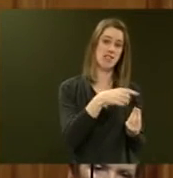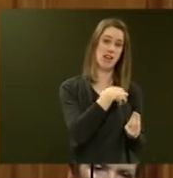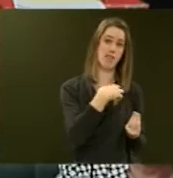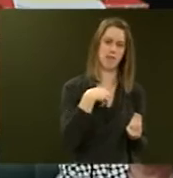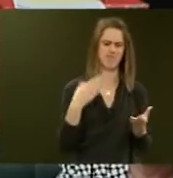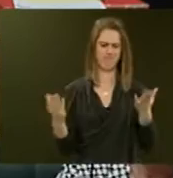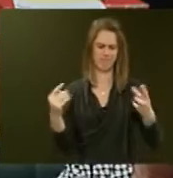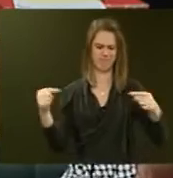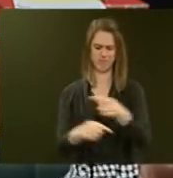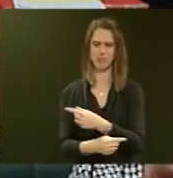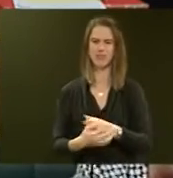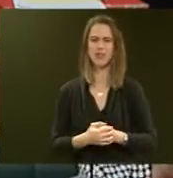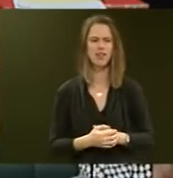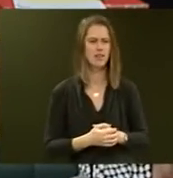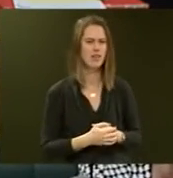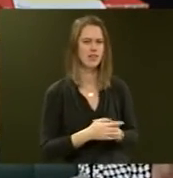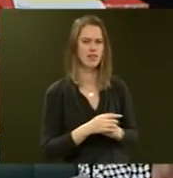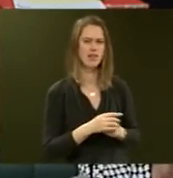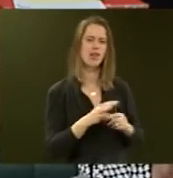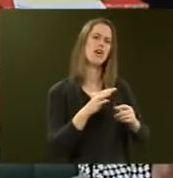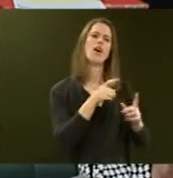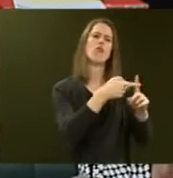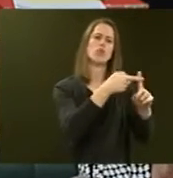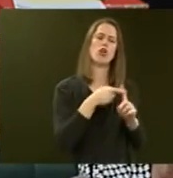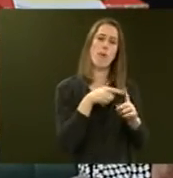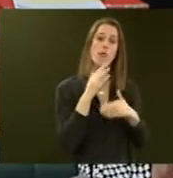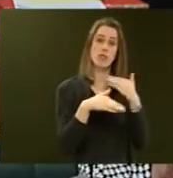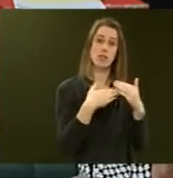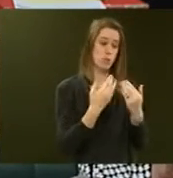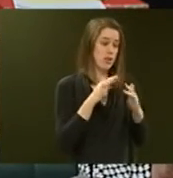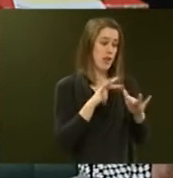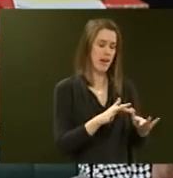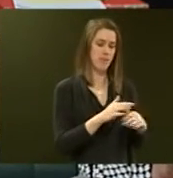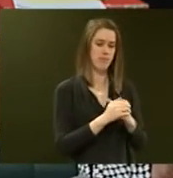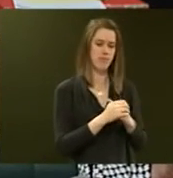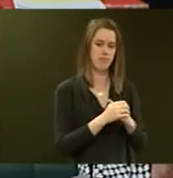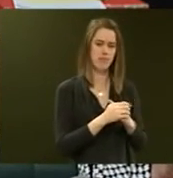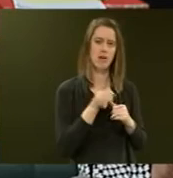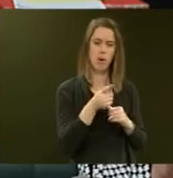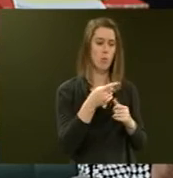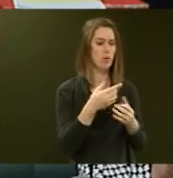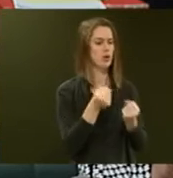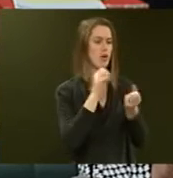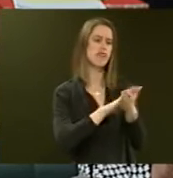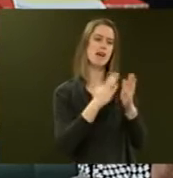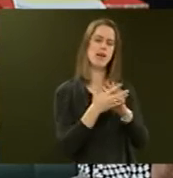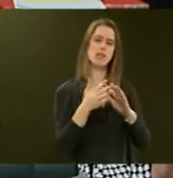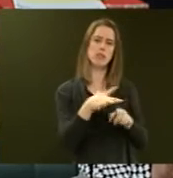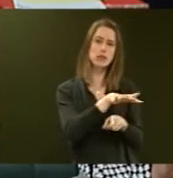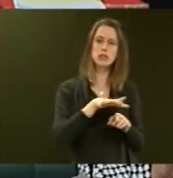government? Mr Speaker, at that stage, a procurement process was in place. But look, we've just took a pragmatic position.